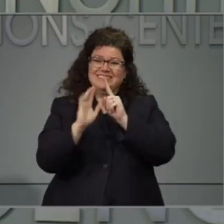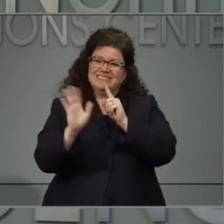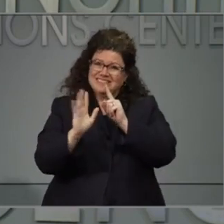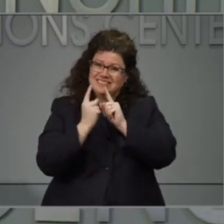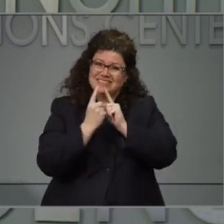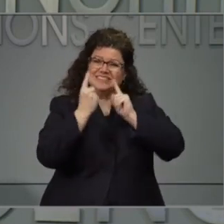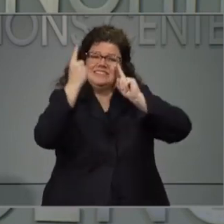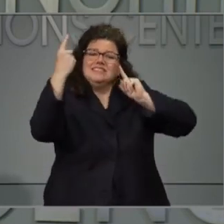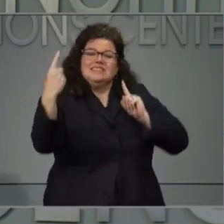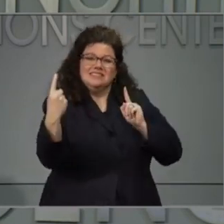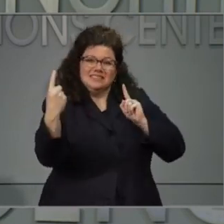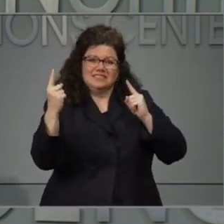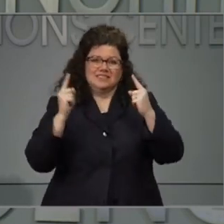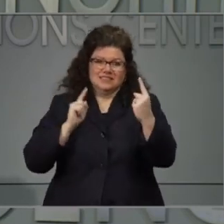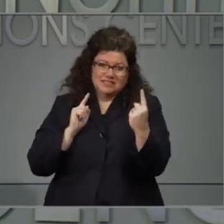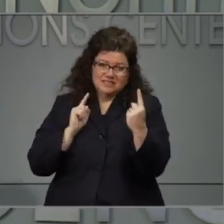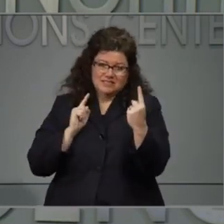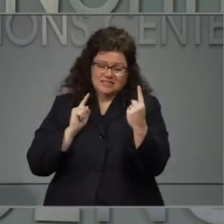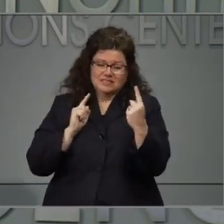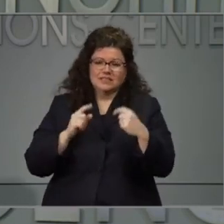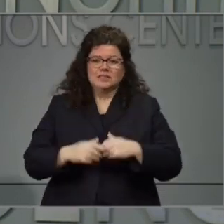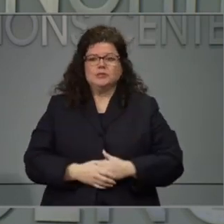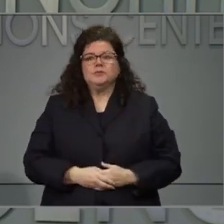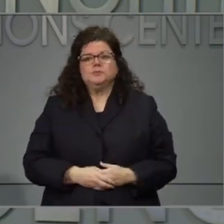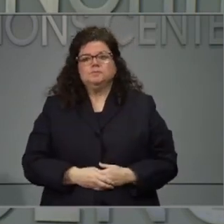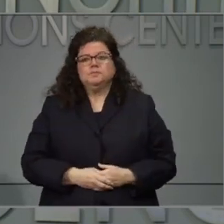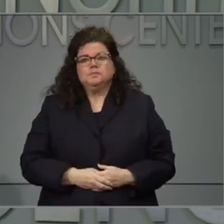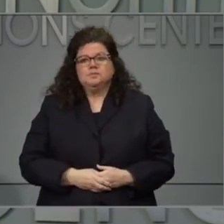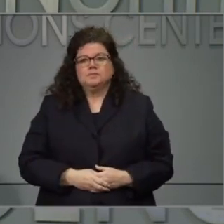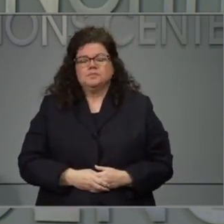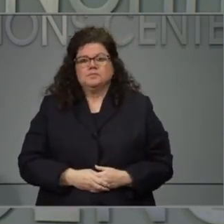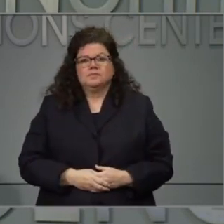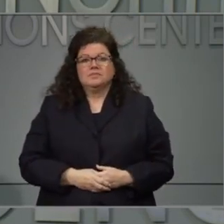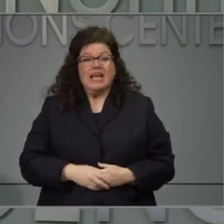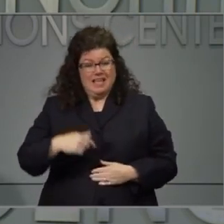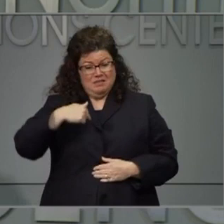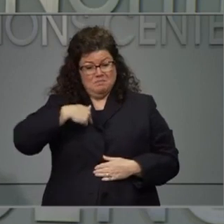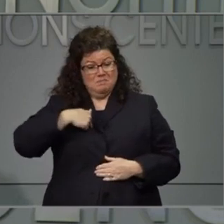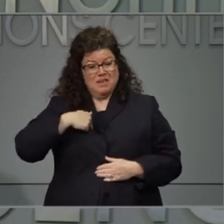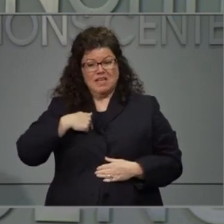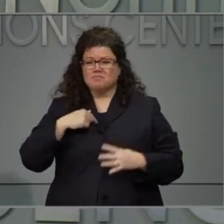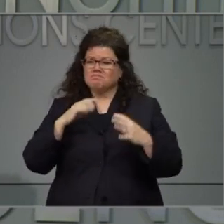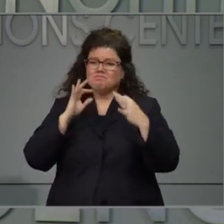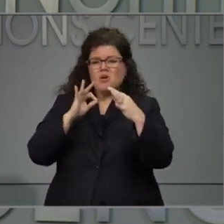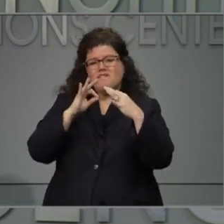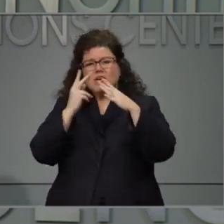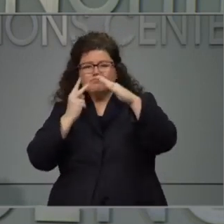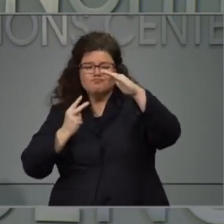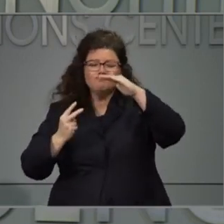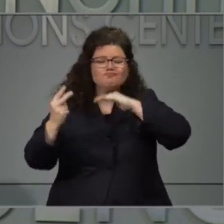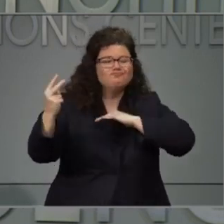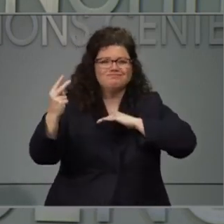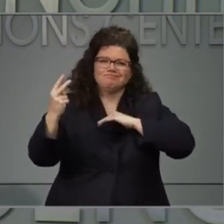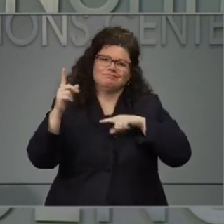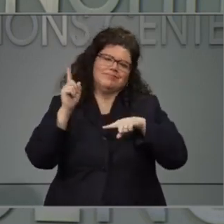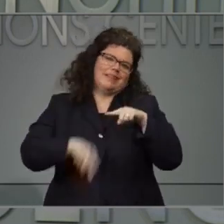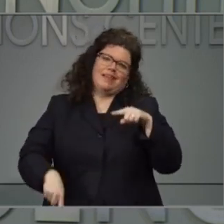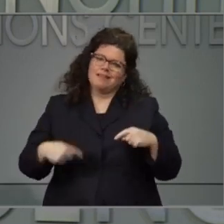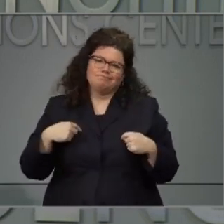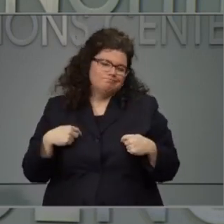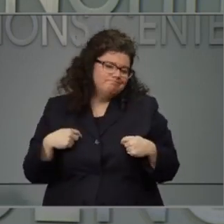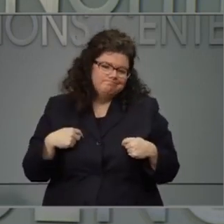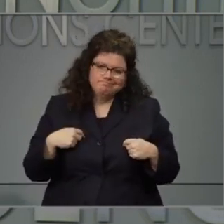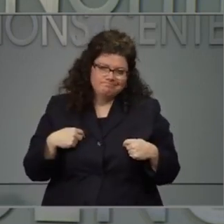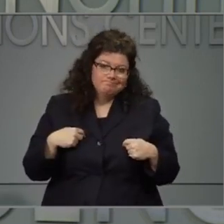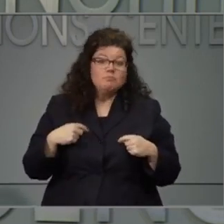And as I said earlier, I can't predict exactly when this is going to happen. We are, however,